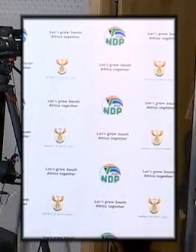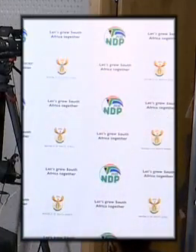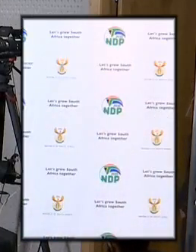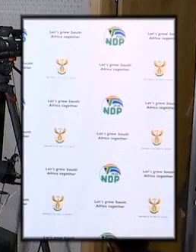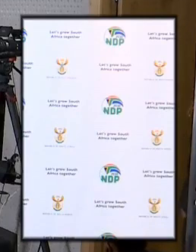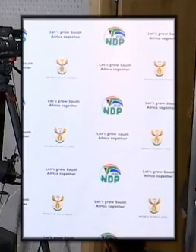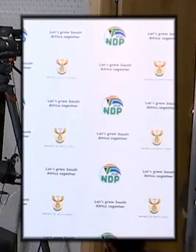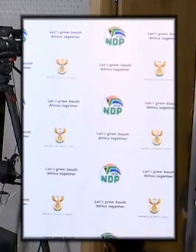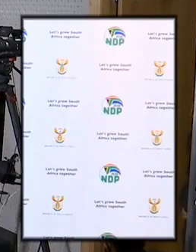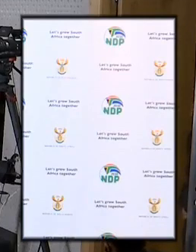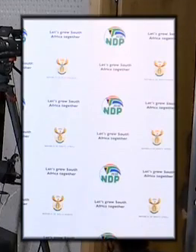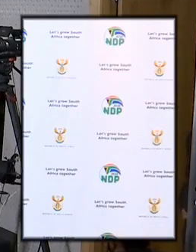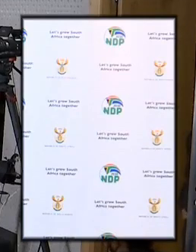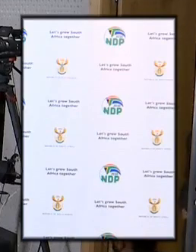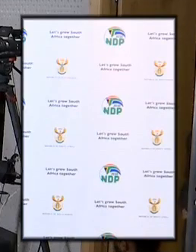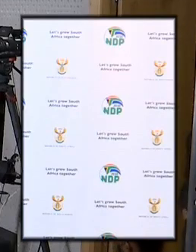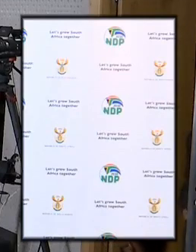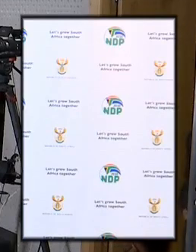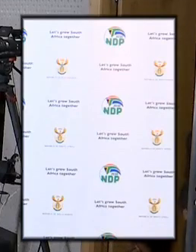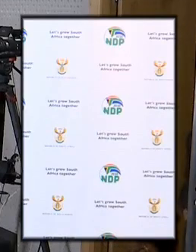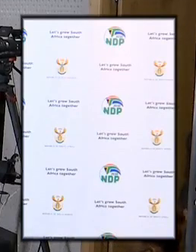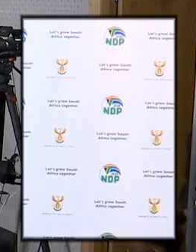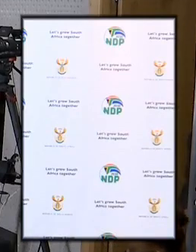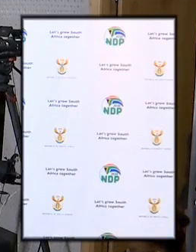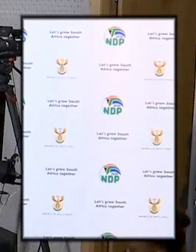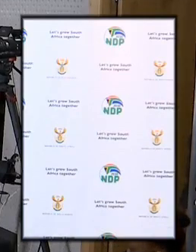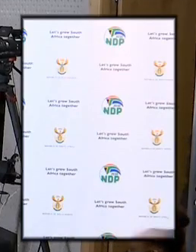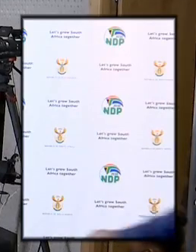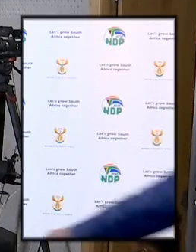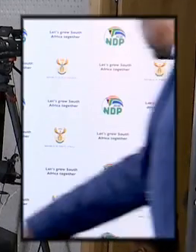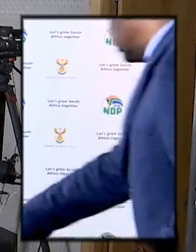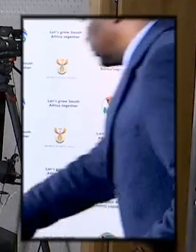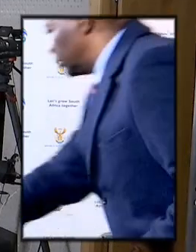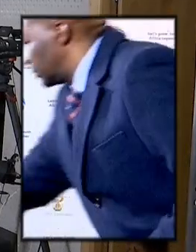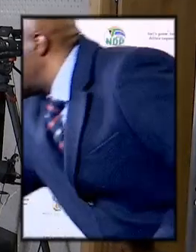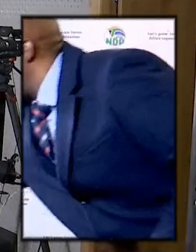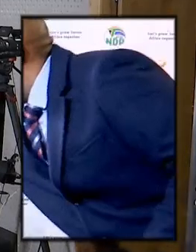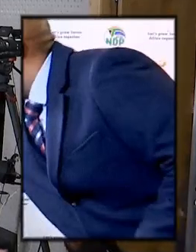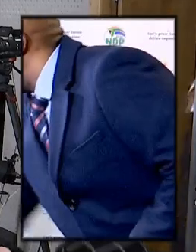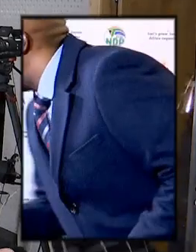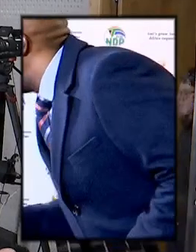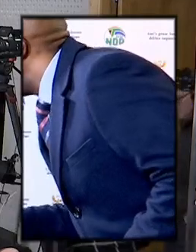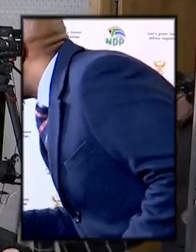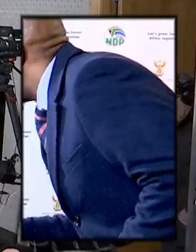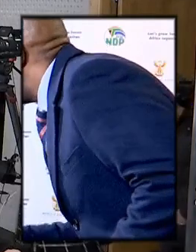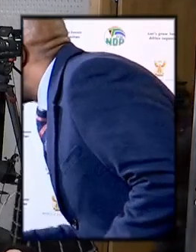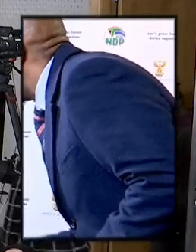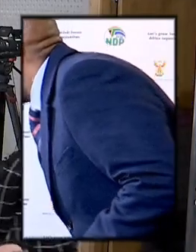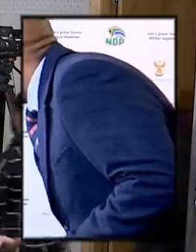good yeah well I'm glad they stuck to their brief as well